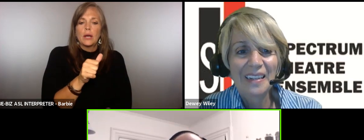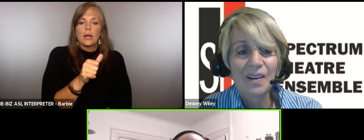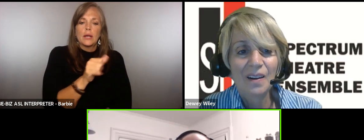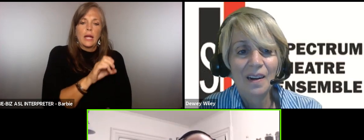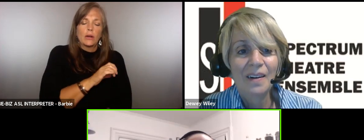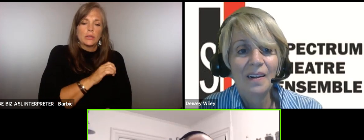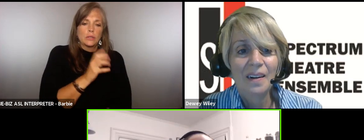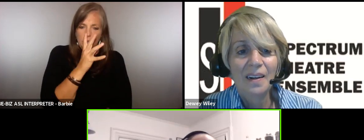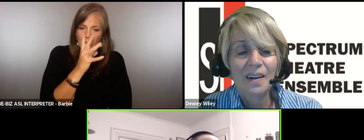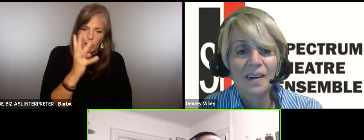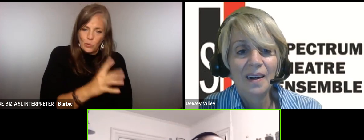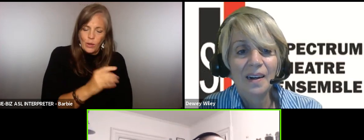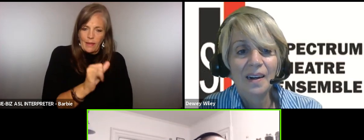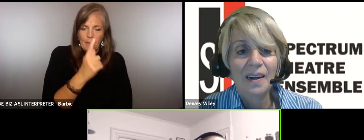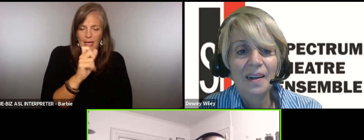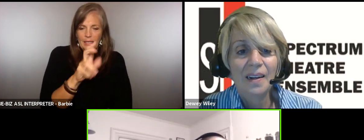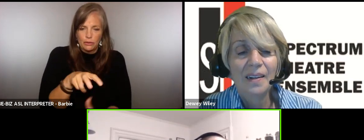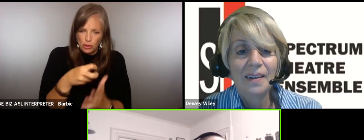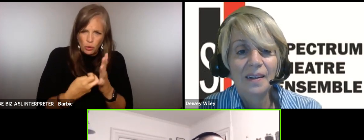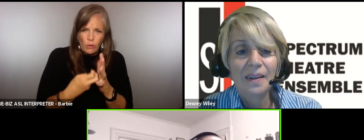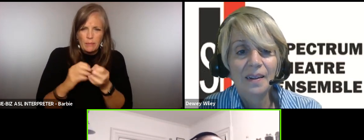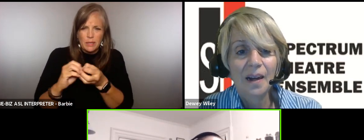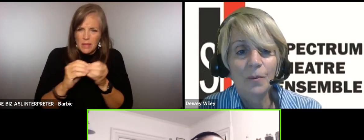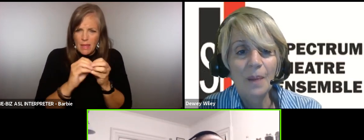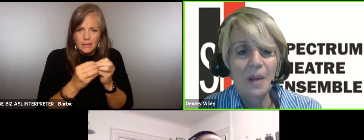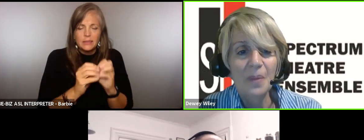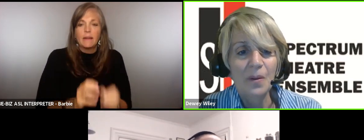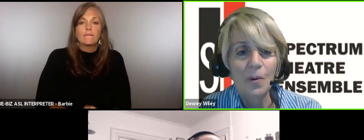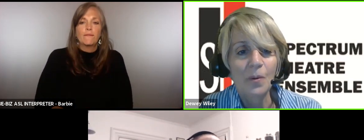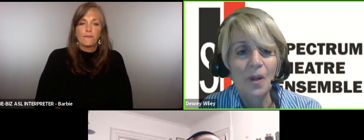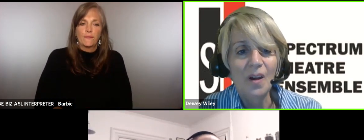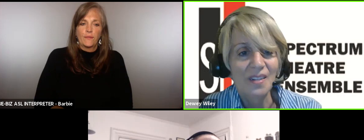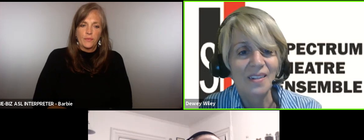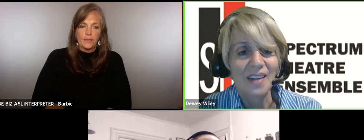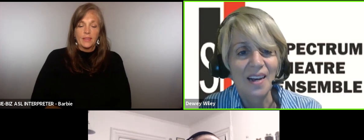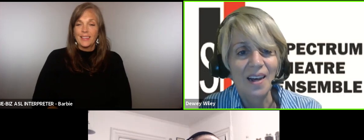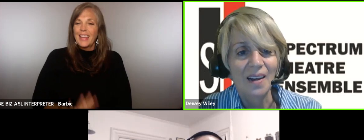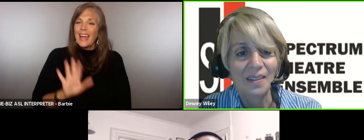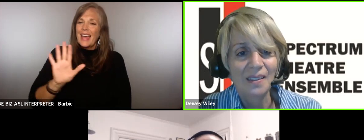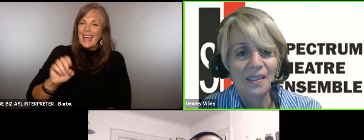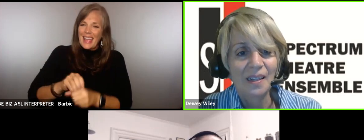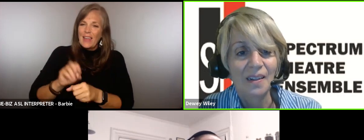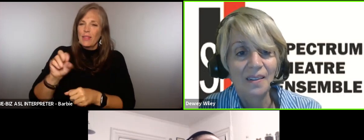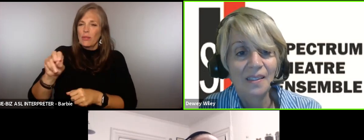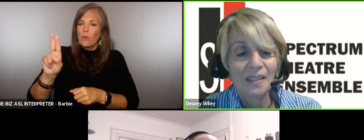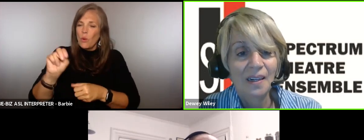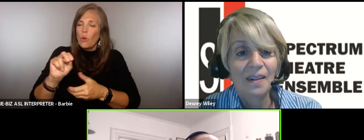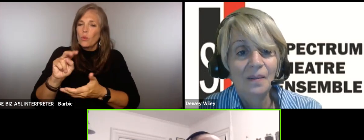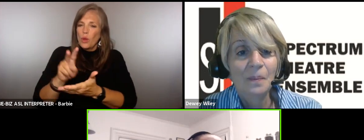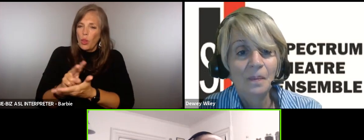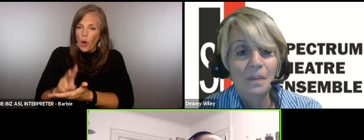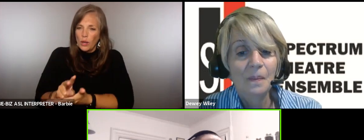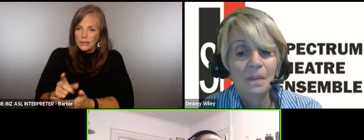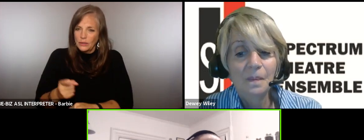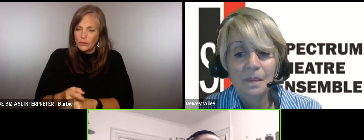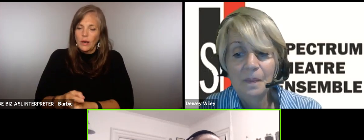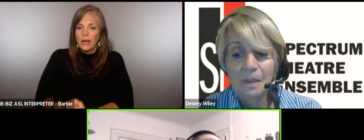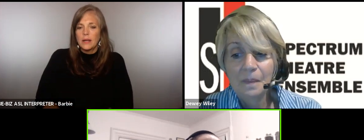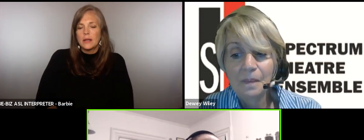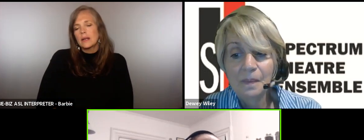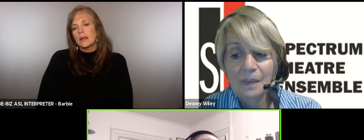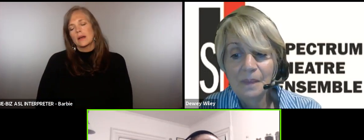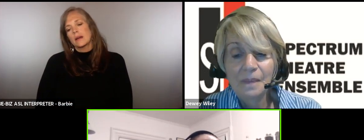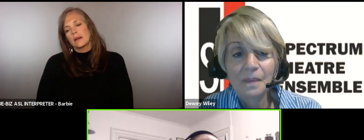getting so wrapped up in this stuff um do you wrapped up in their own losses yeah yeah yeah yeah but I mean you also